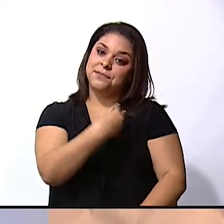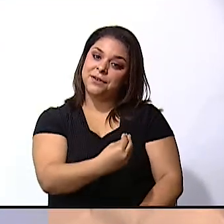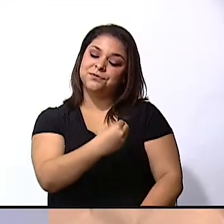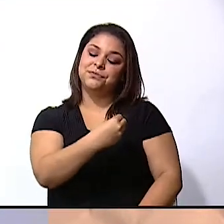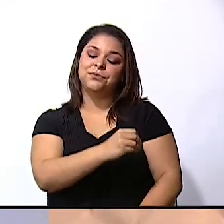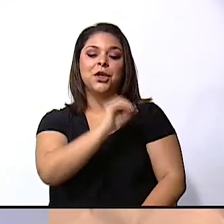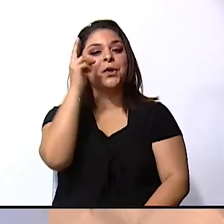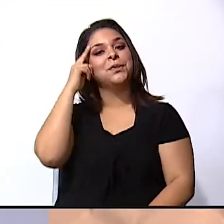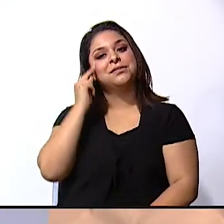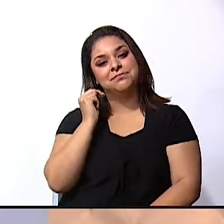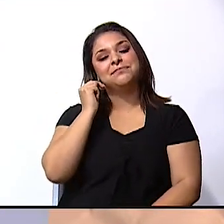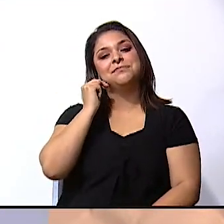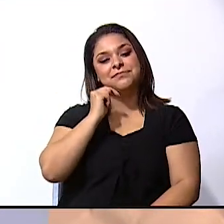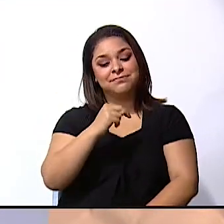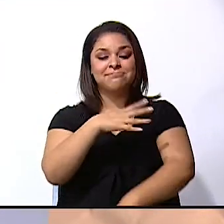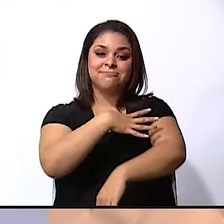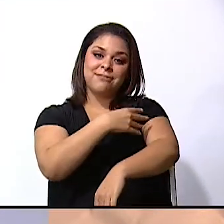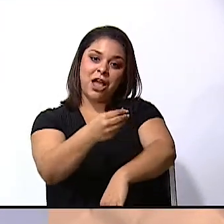it's